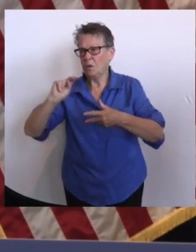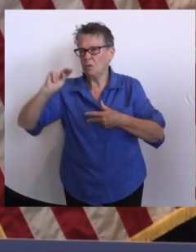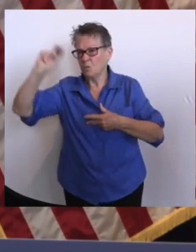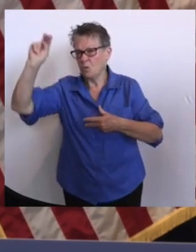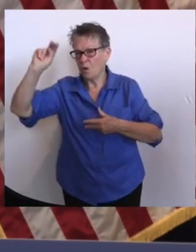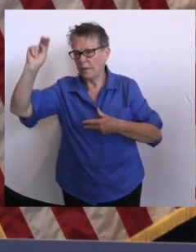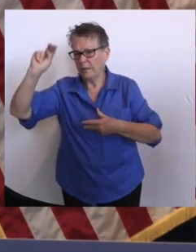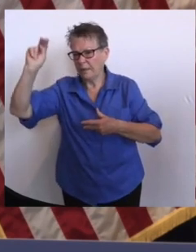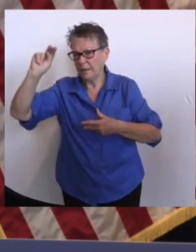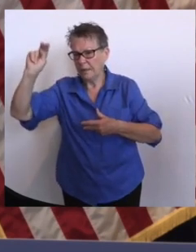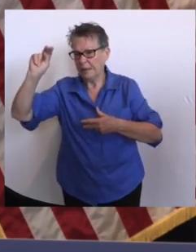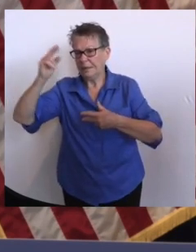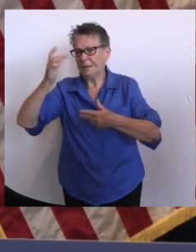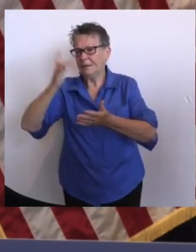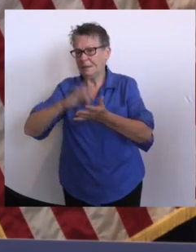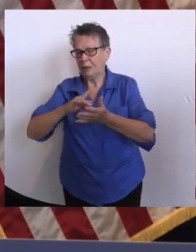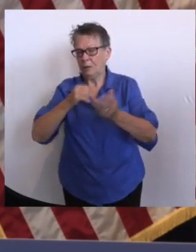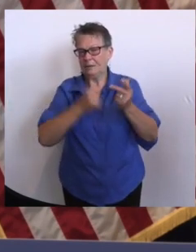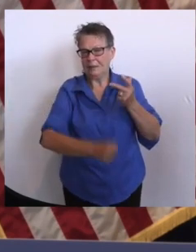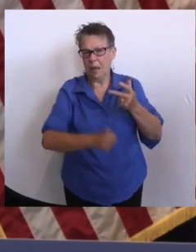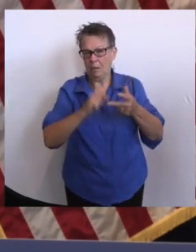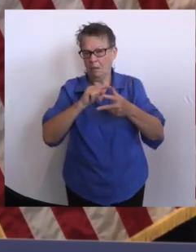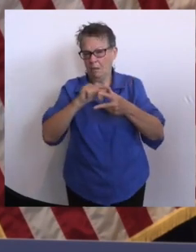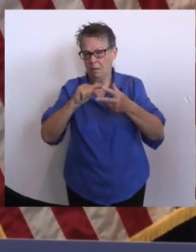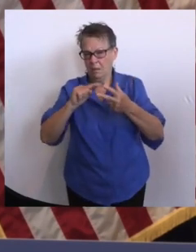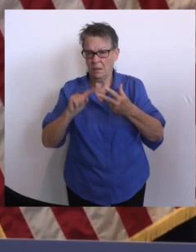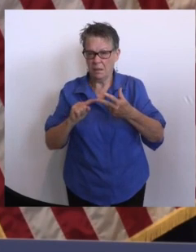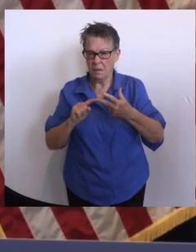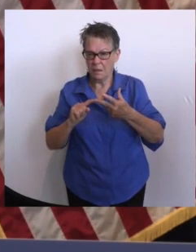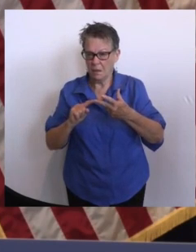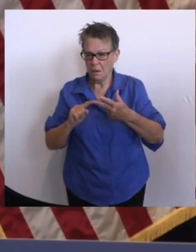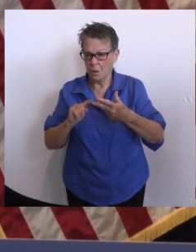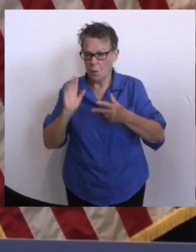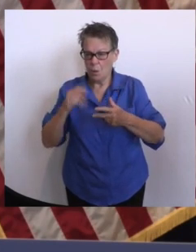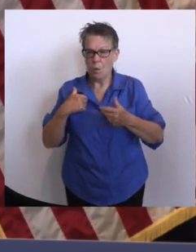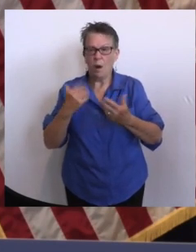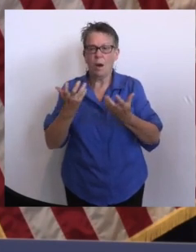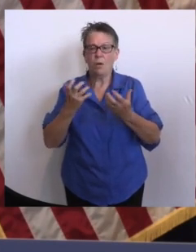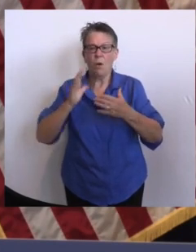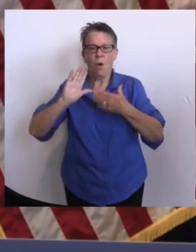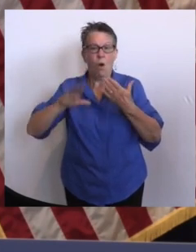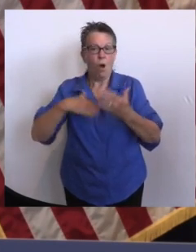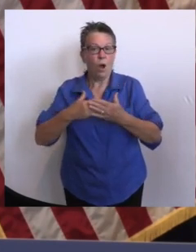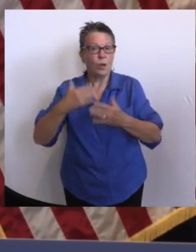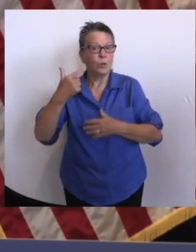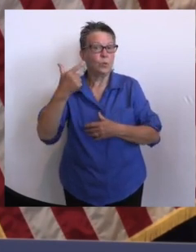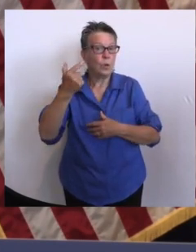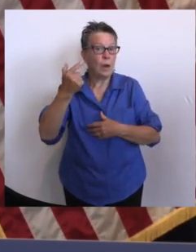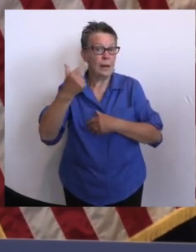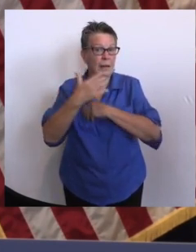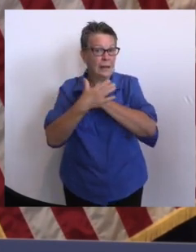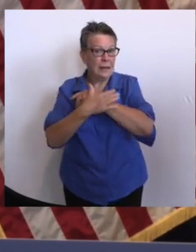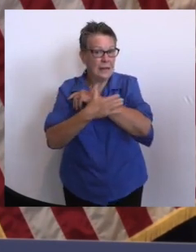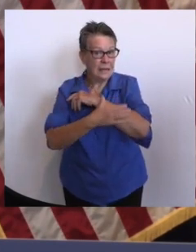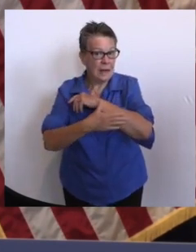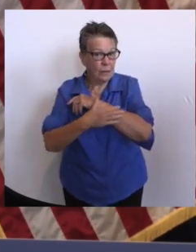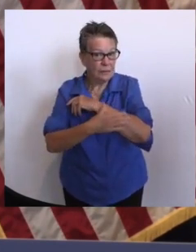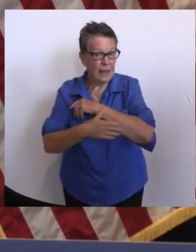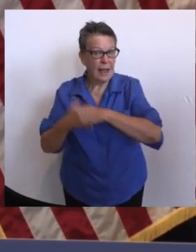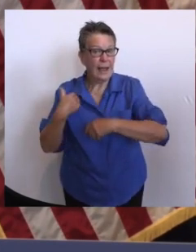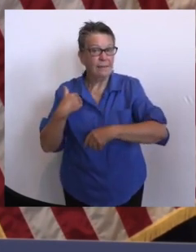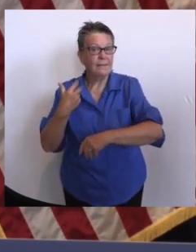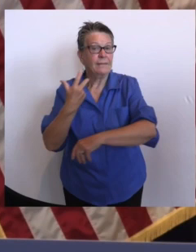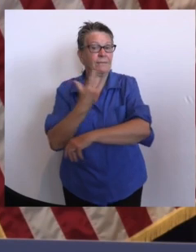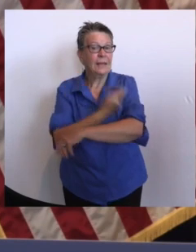And all, we would like all 21 counties to have a vaccination site that people can be